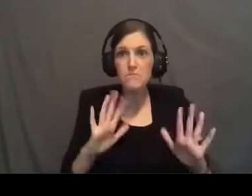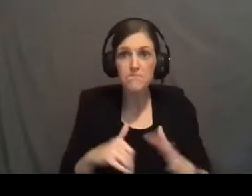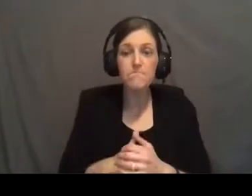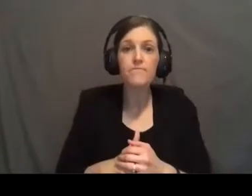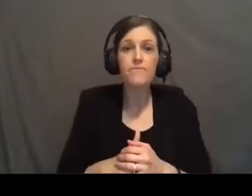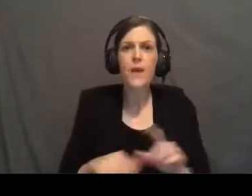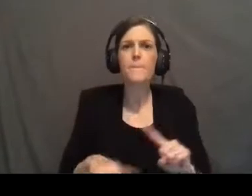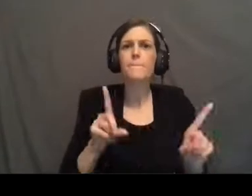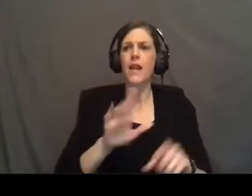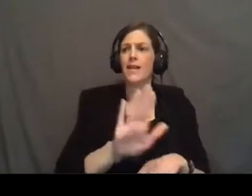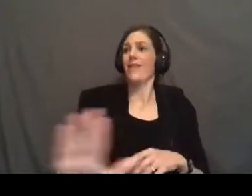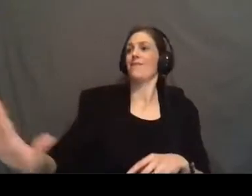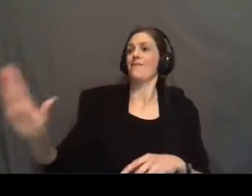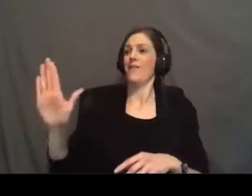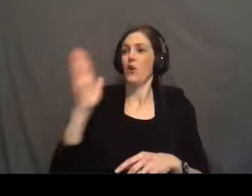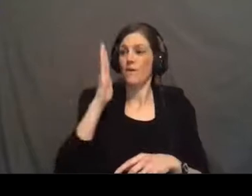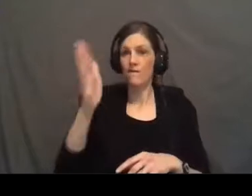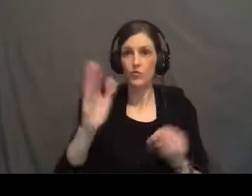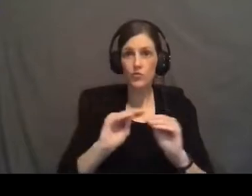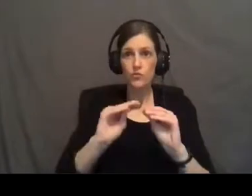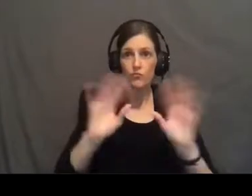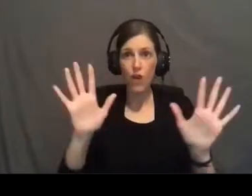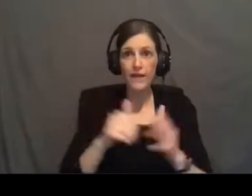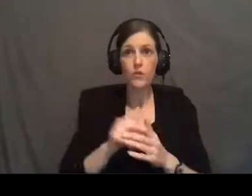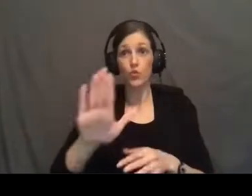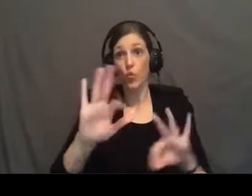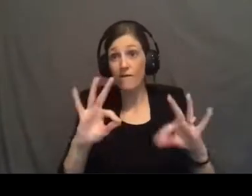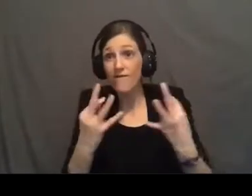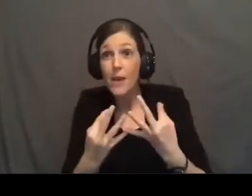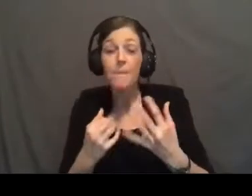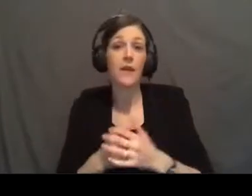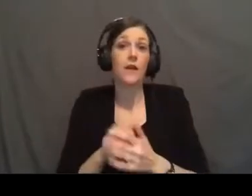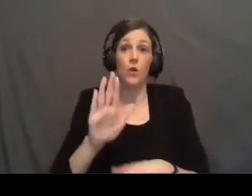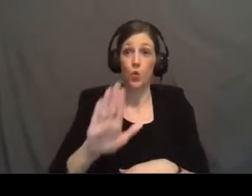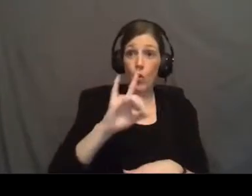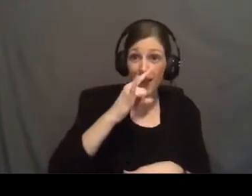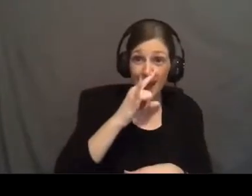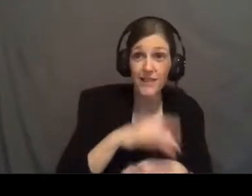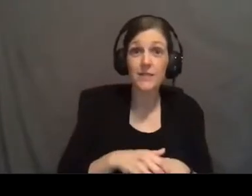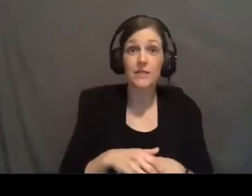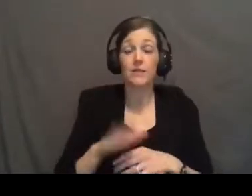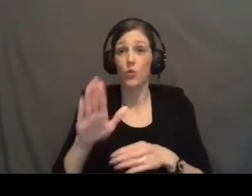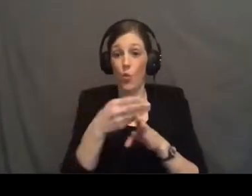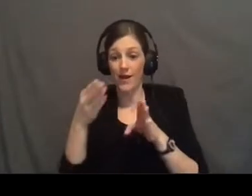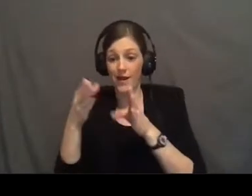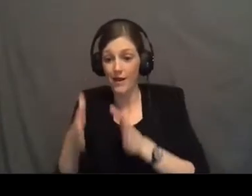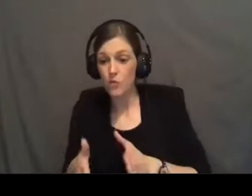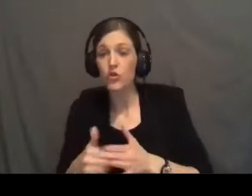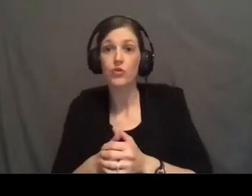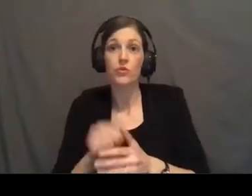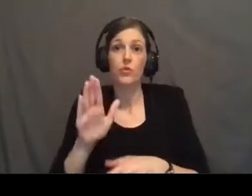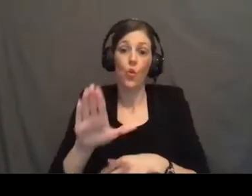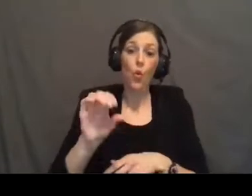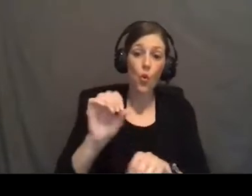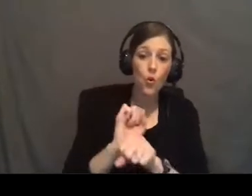but is their future bright your family your kids your neighbors your